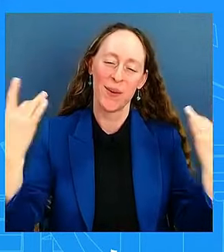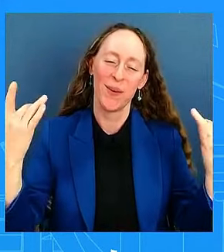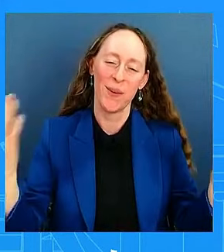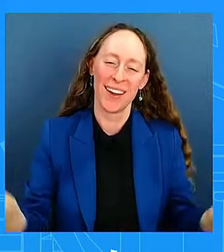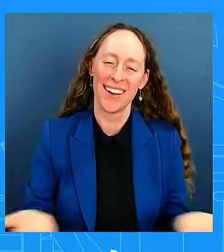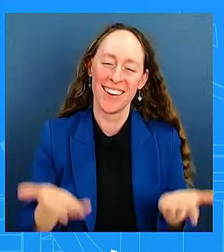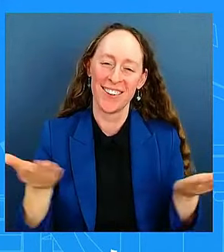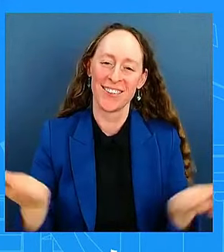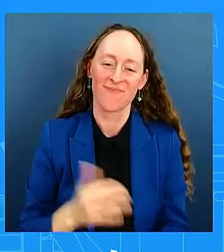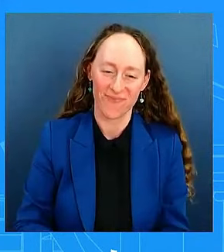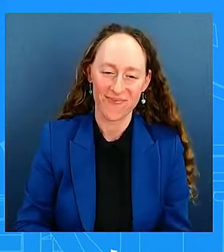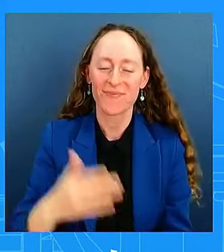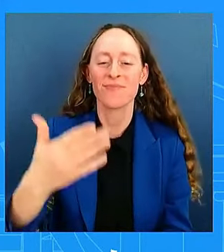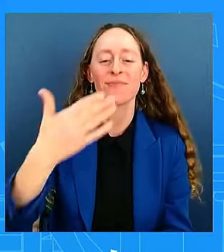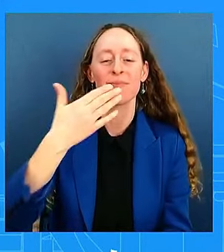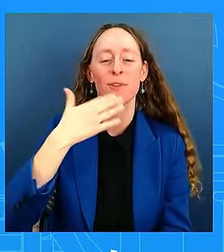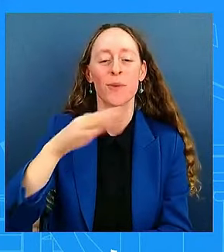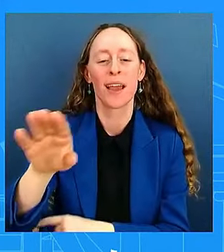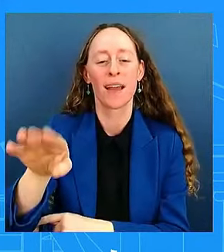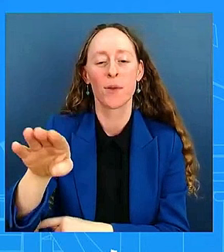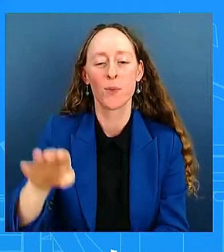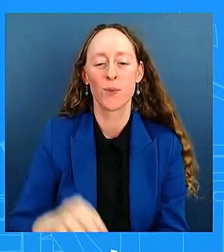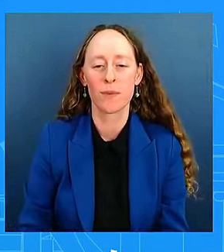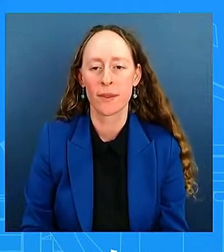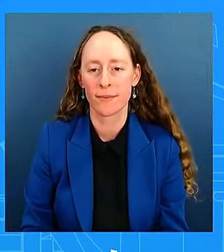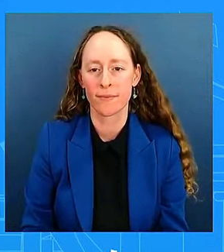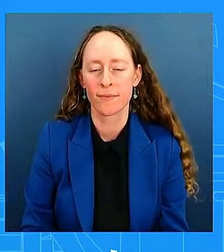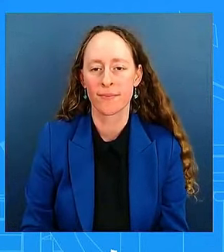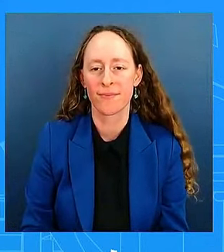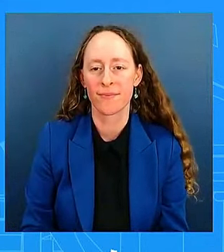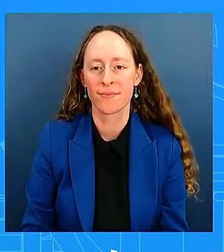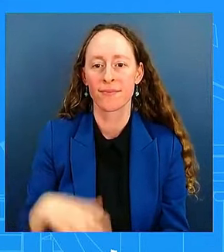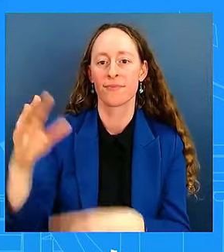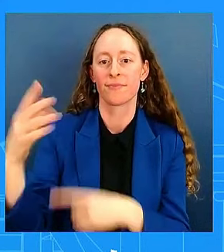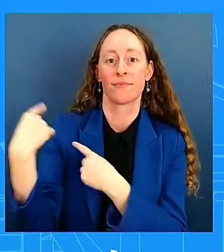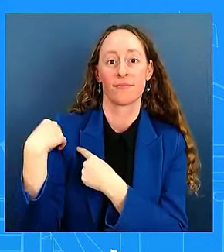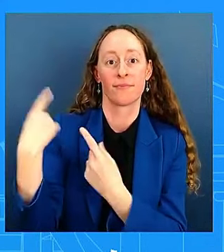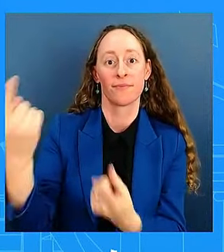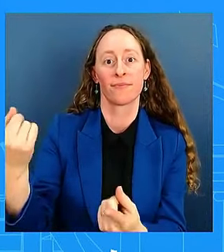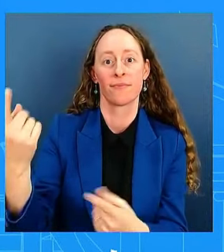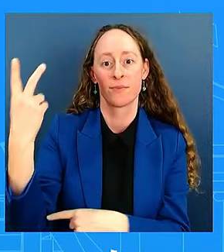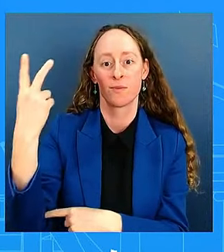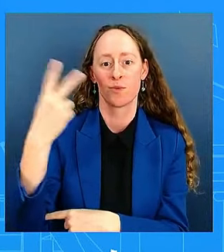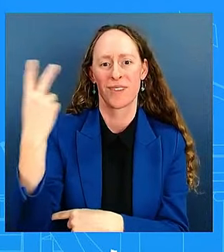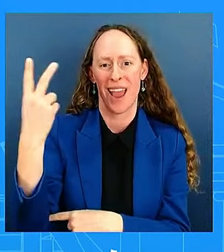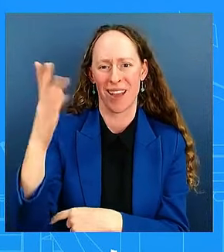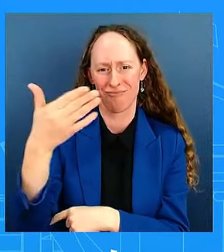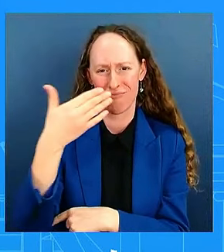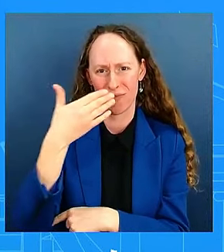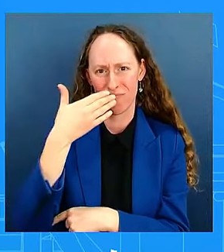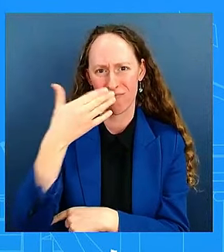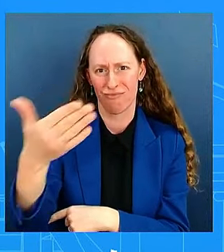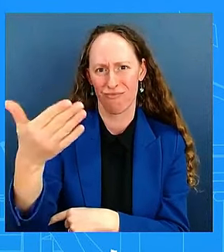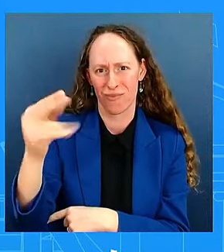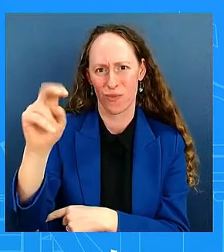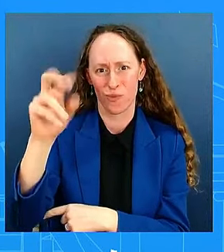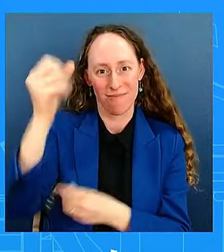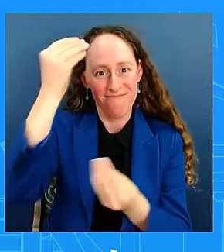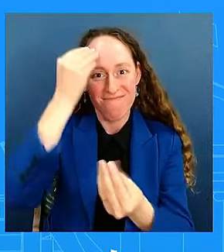The past two days have gotten some, we've gotten some very good news about the American economy. Just yesterday, shipping carriers,